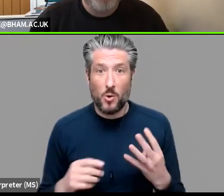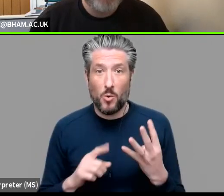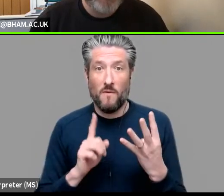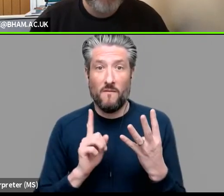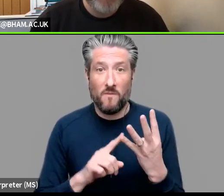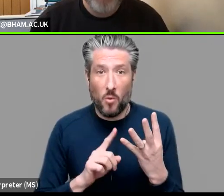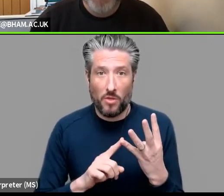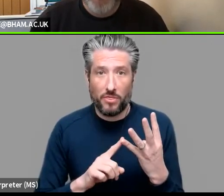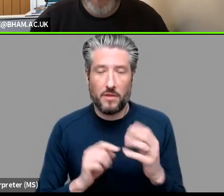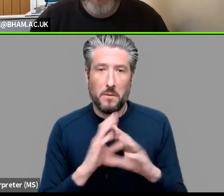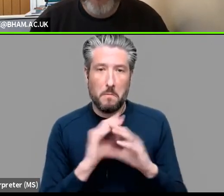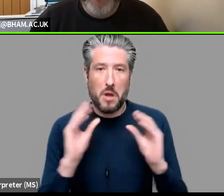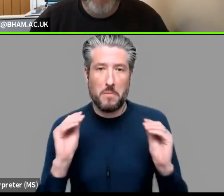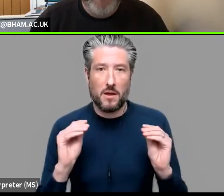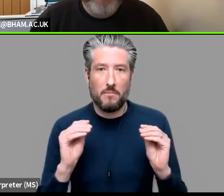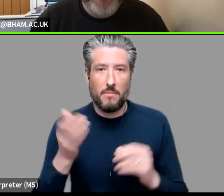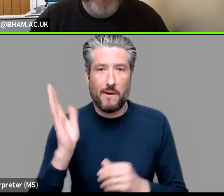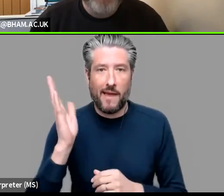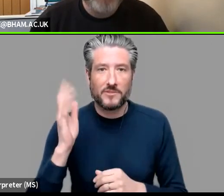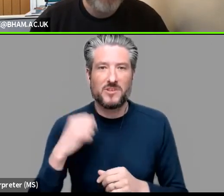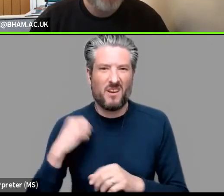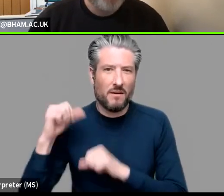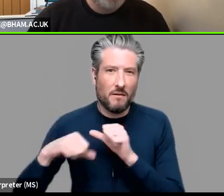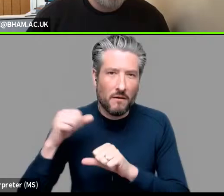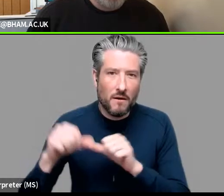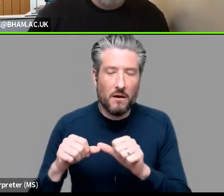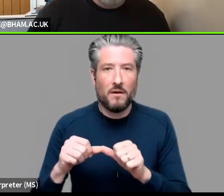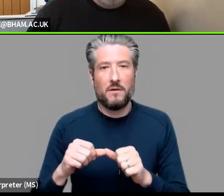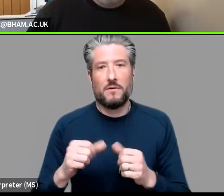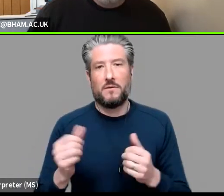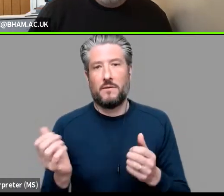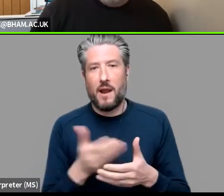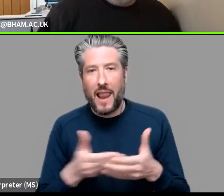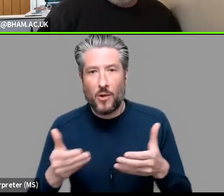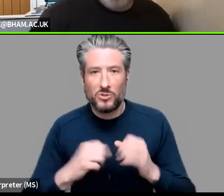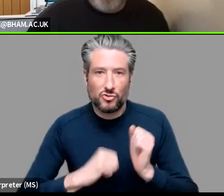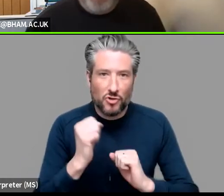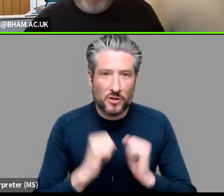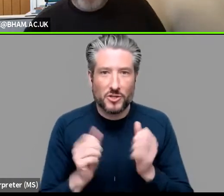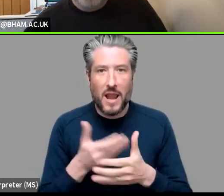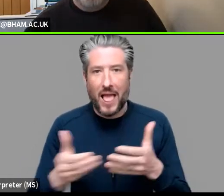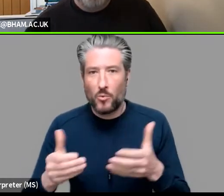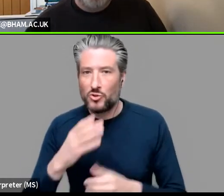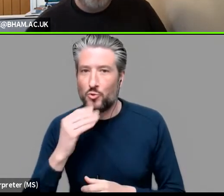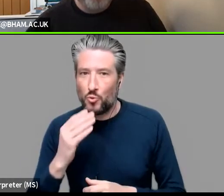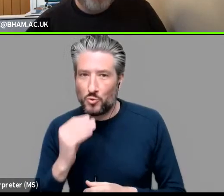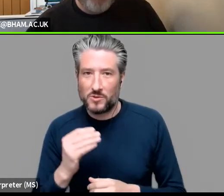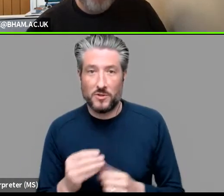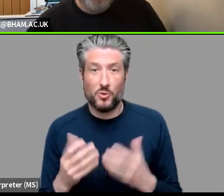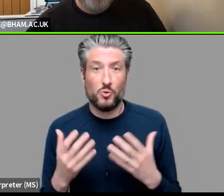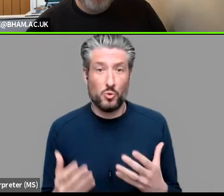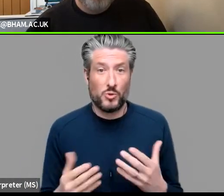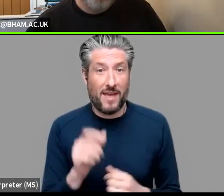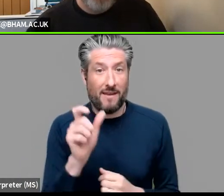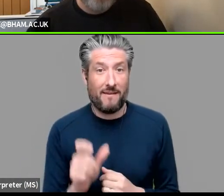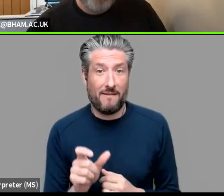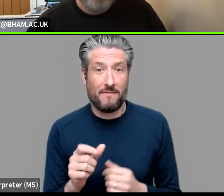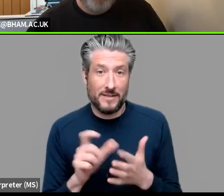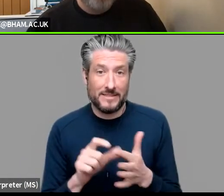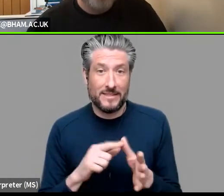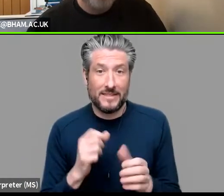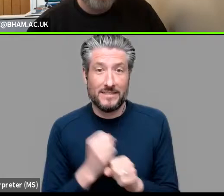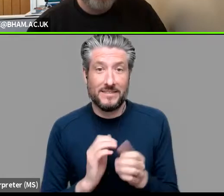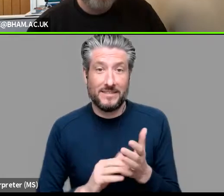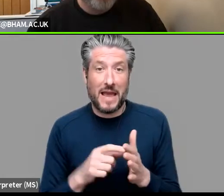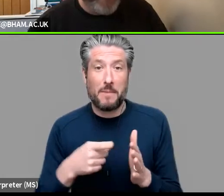now in this uh series on language structure and language use um and today we will have uh dagmar neviak here from our own department um or and